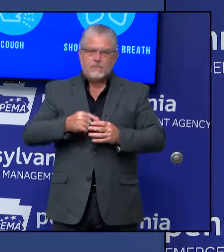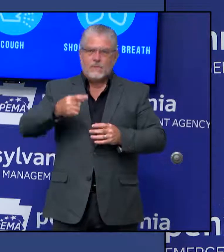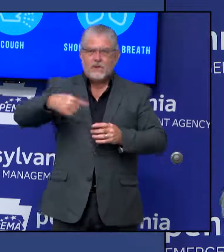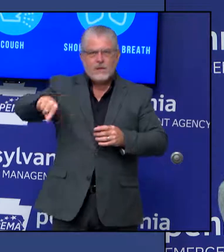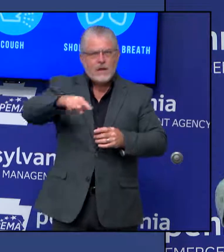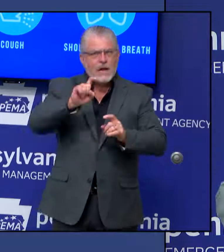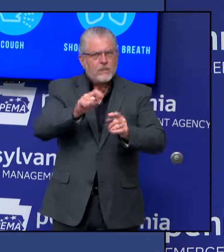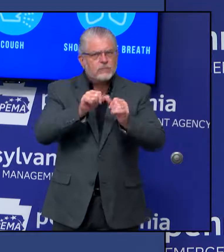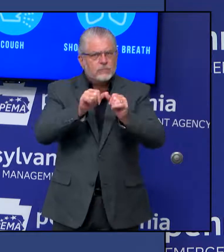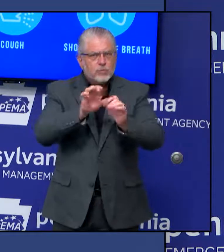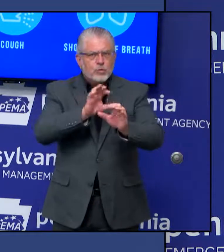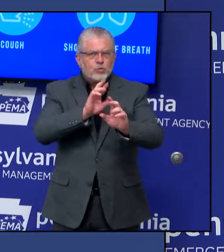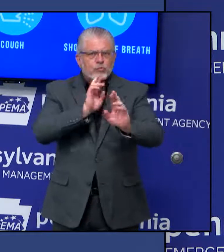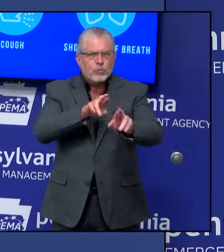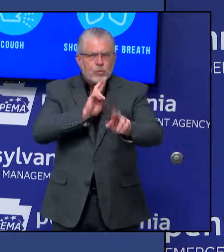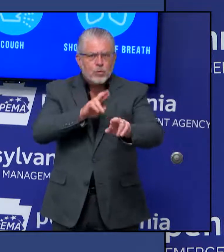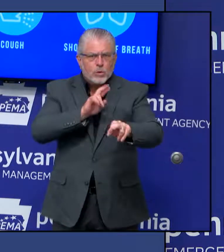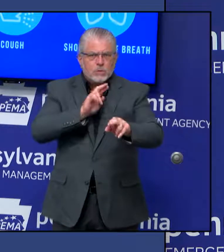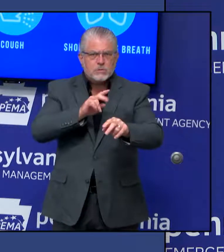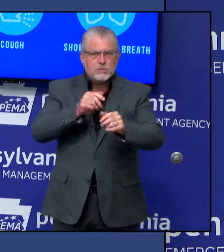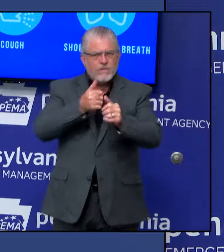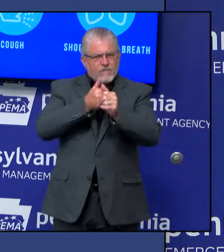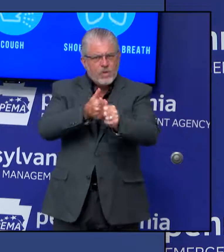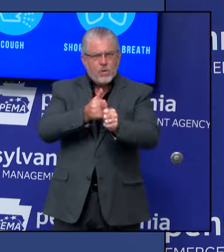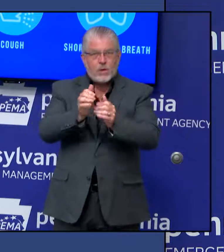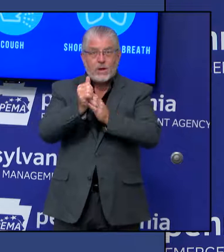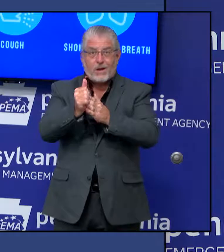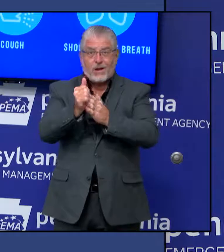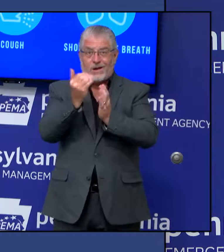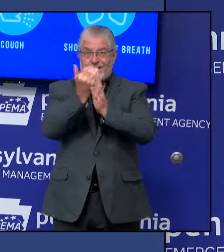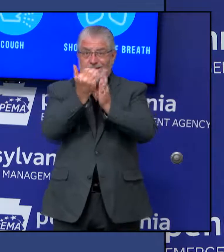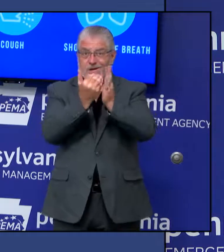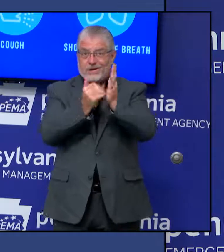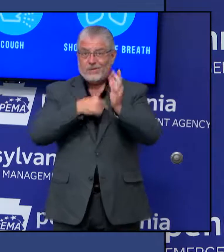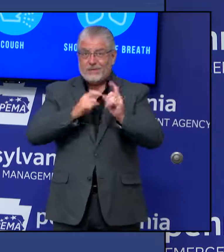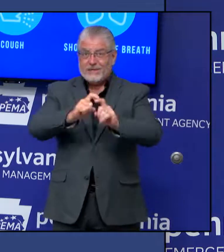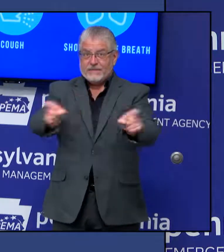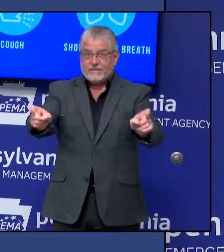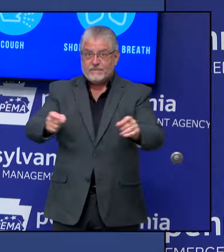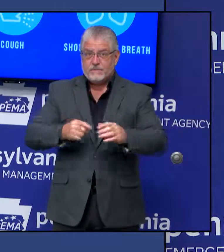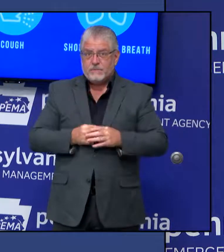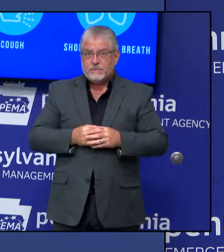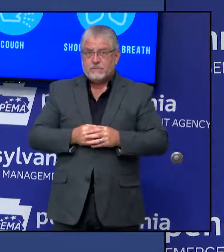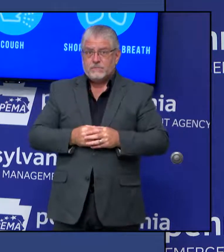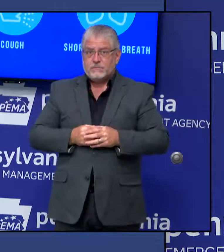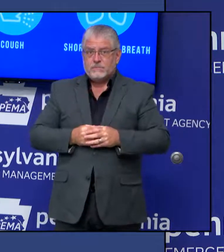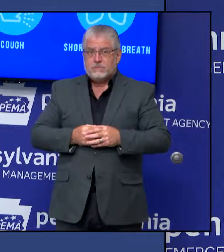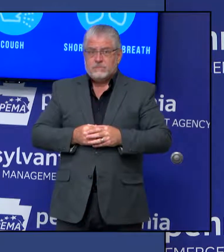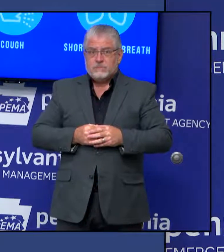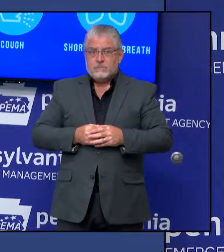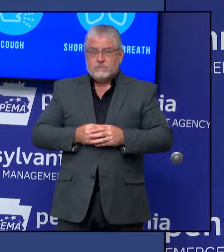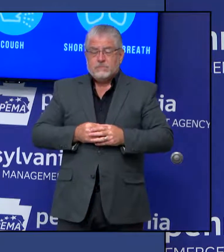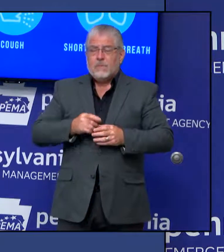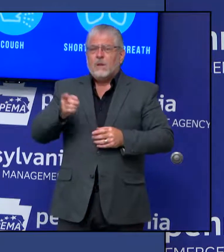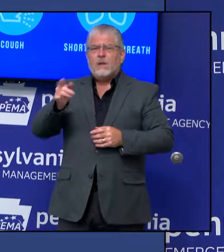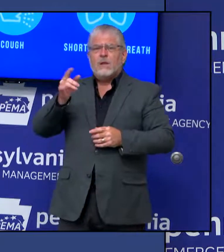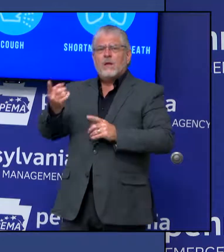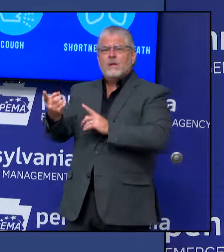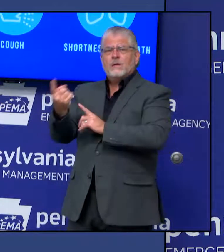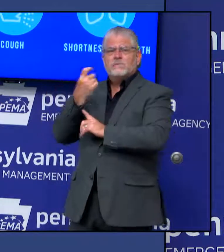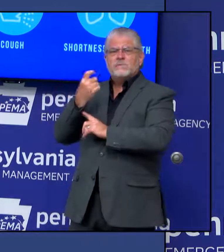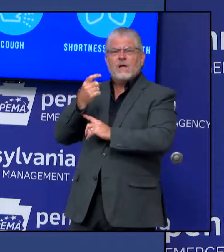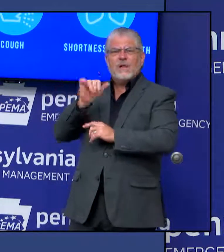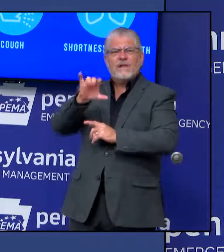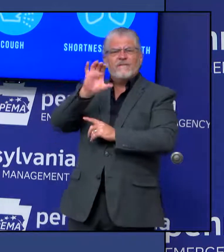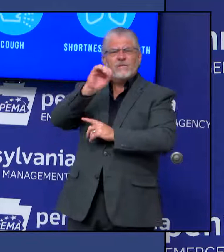in terms of following the guidance. Just to follow up, is it going to continue to be 50% heading into full when they can't serve outside anymore?